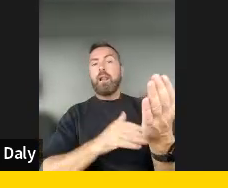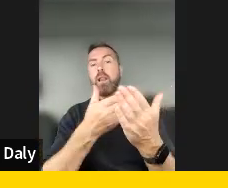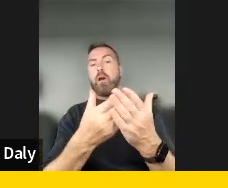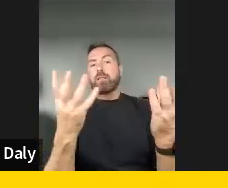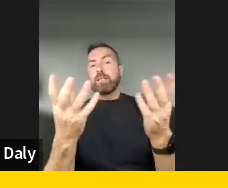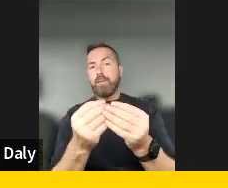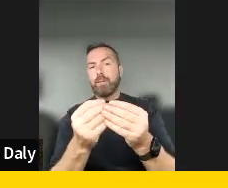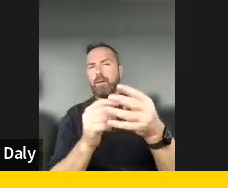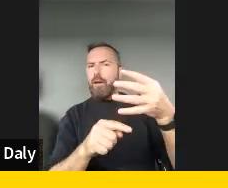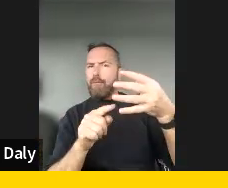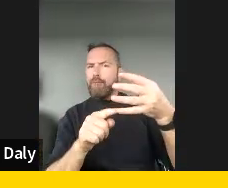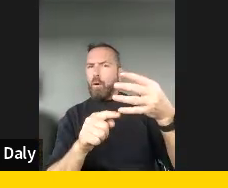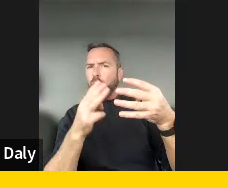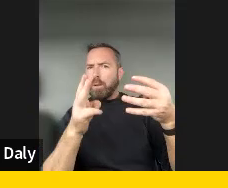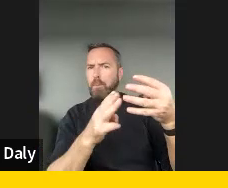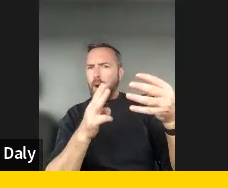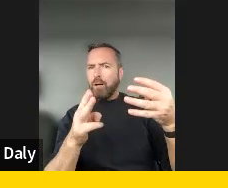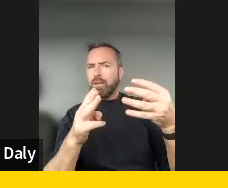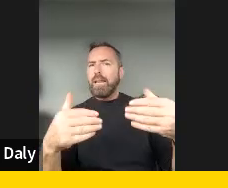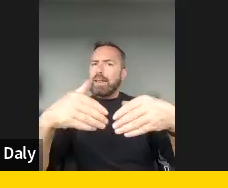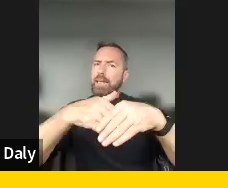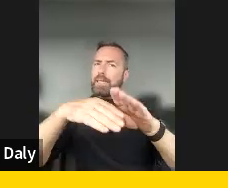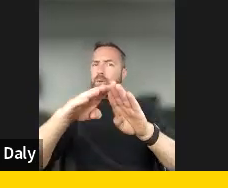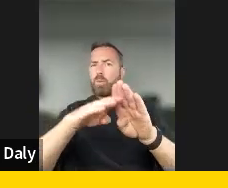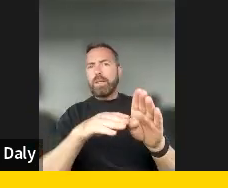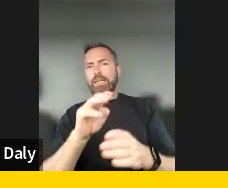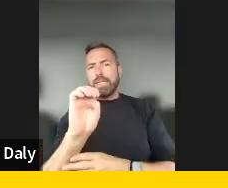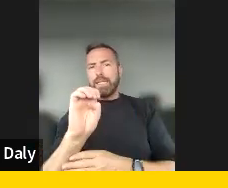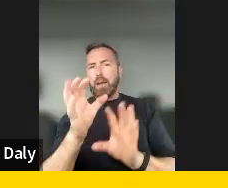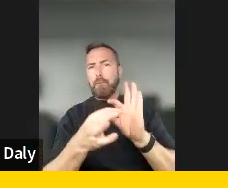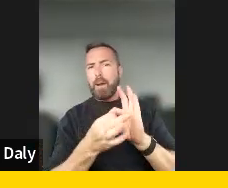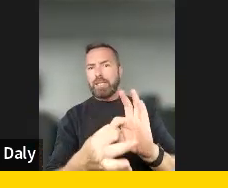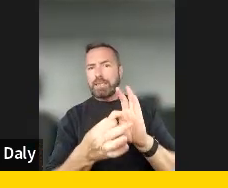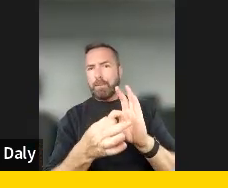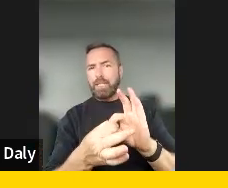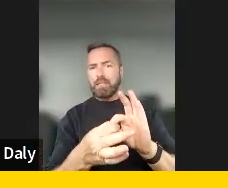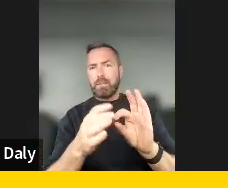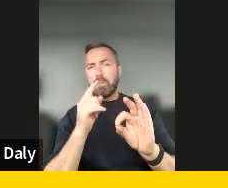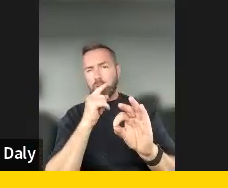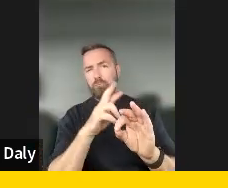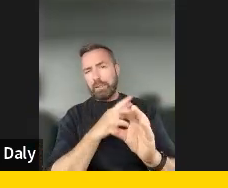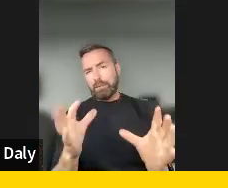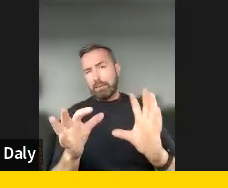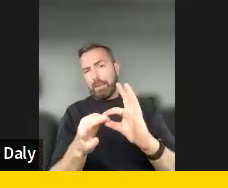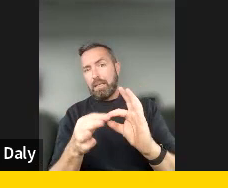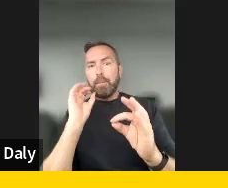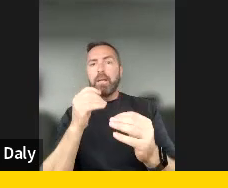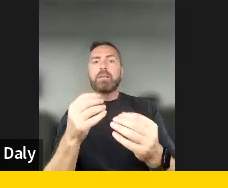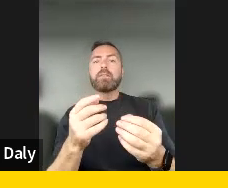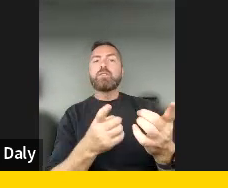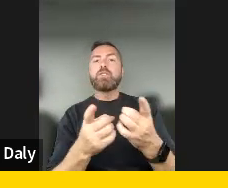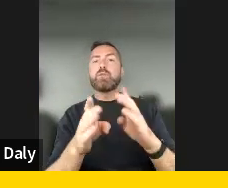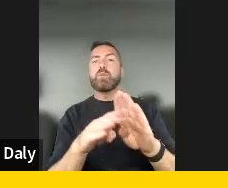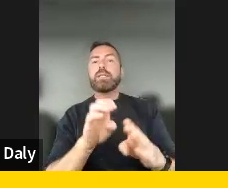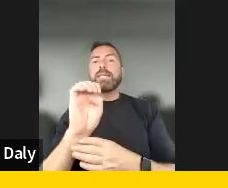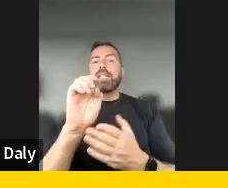actually part of e-participation, but we specify it a bit on its side because it's e-voting and e-election, so to allow